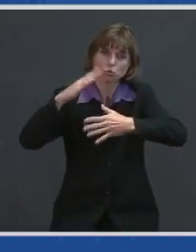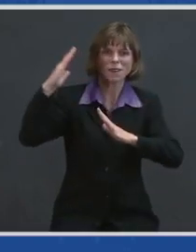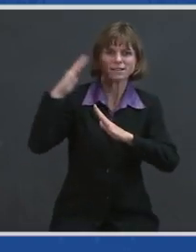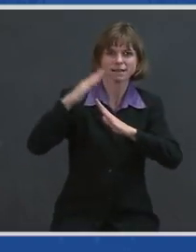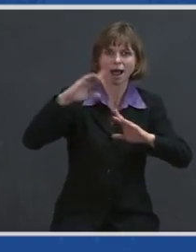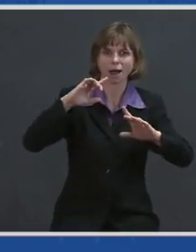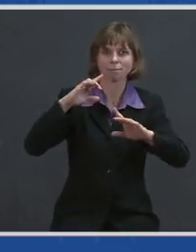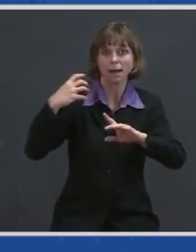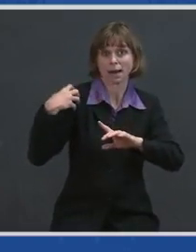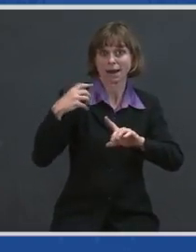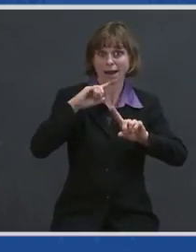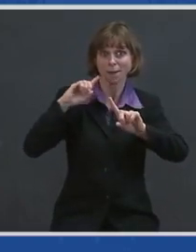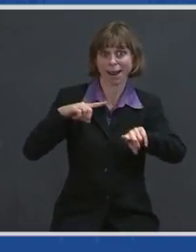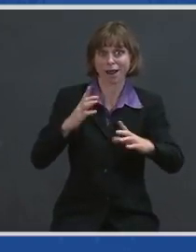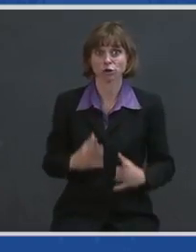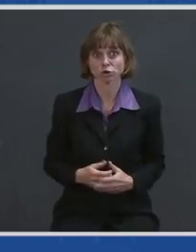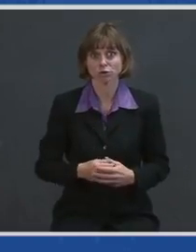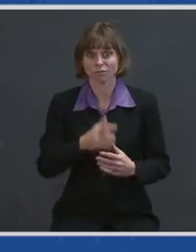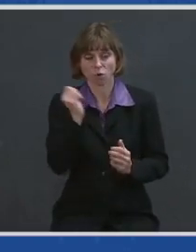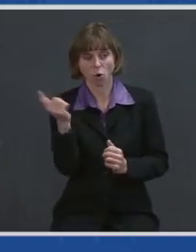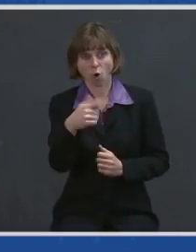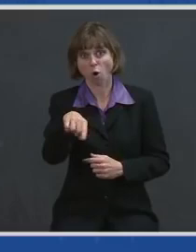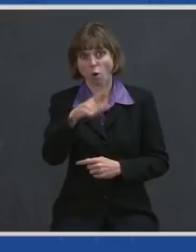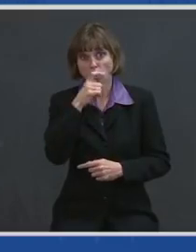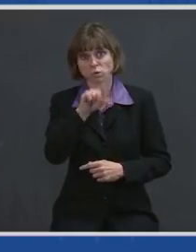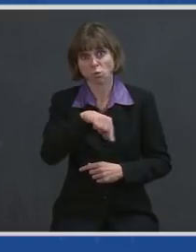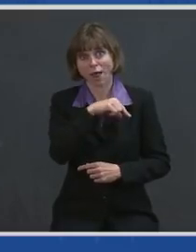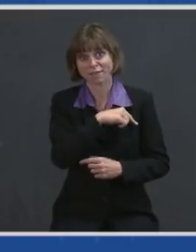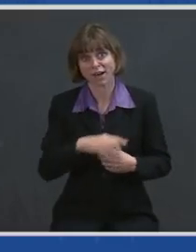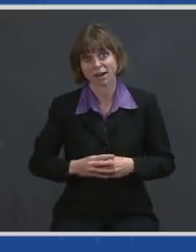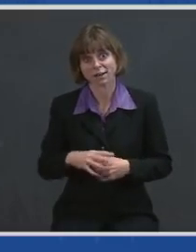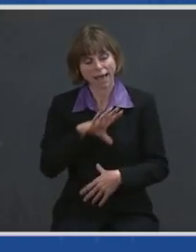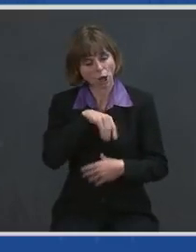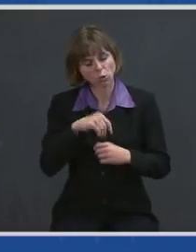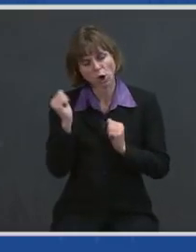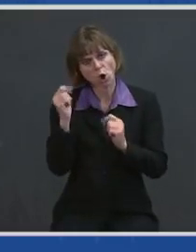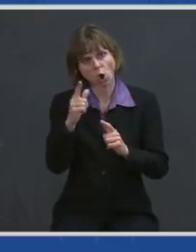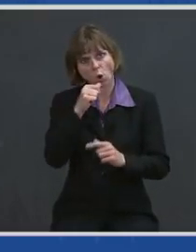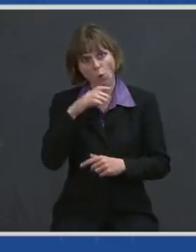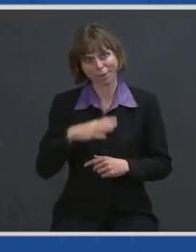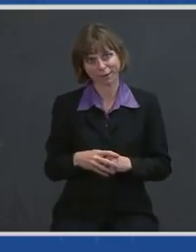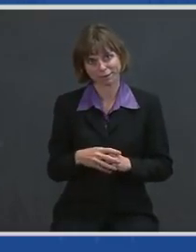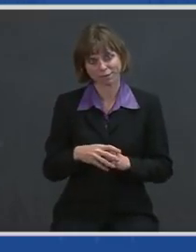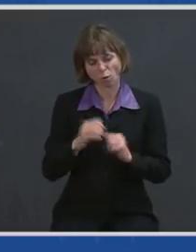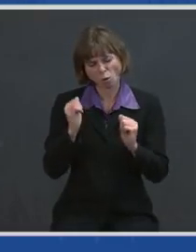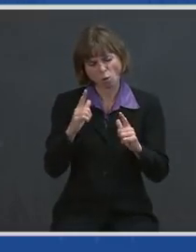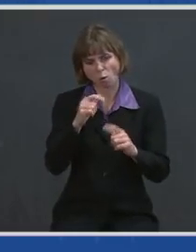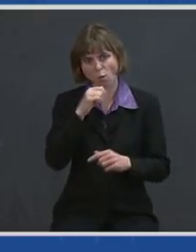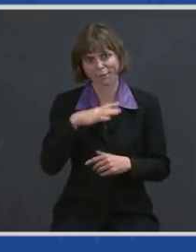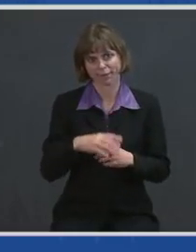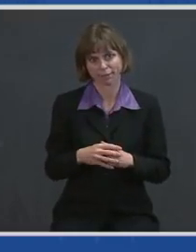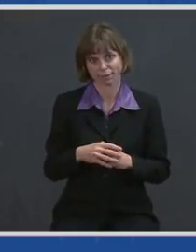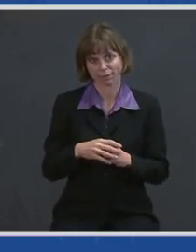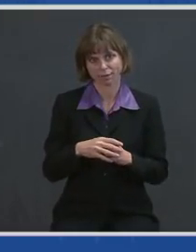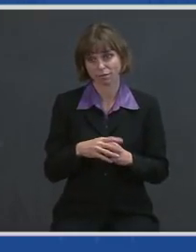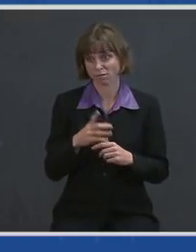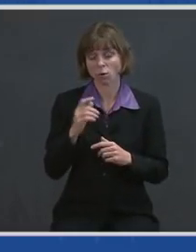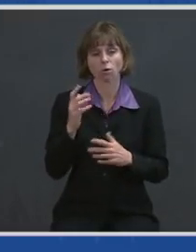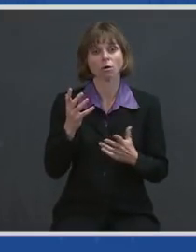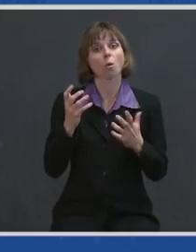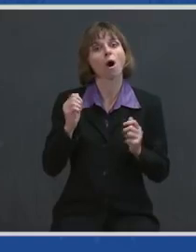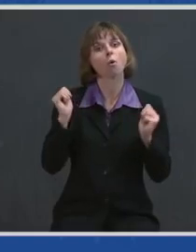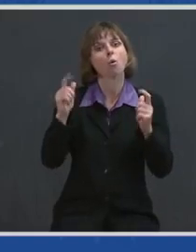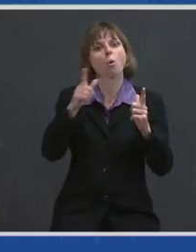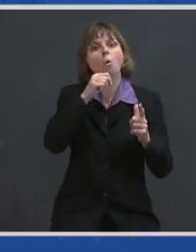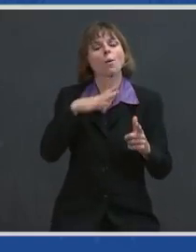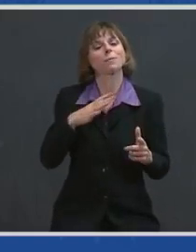for all who are qualified, including all women. All women. And that all women feel safe and respected